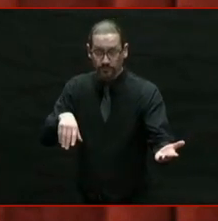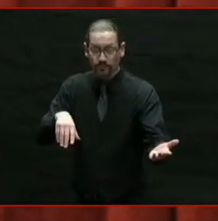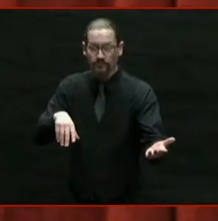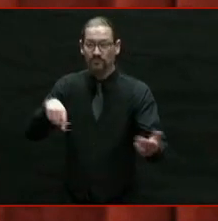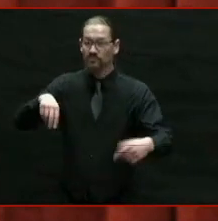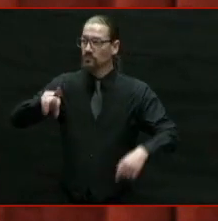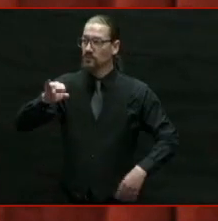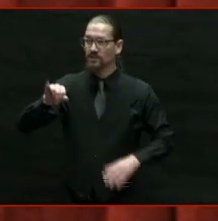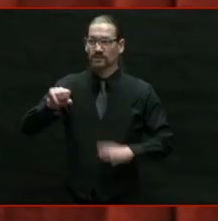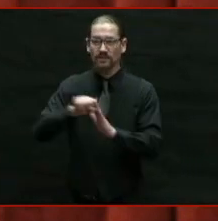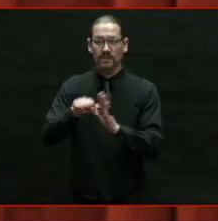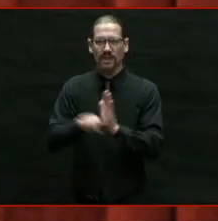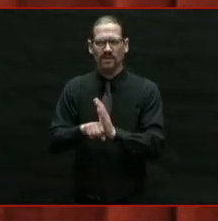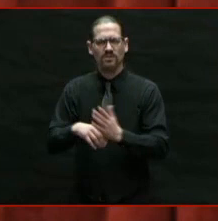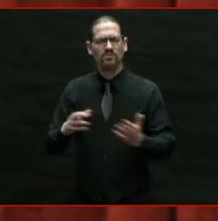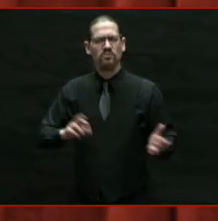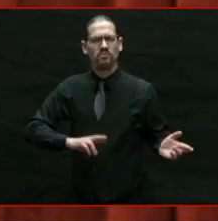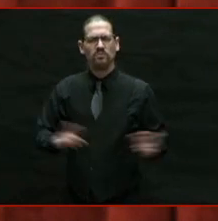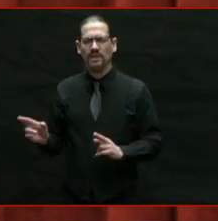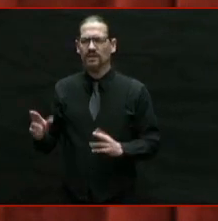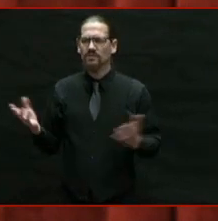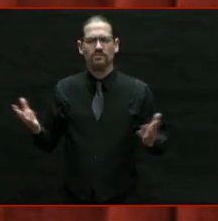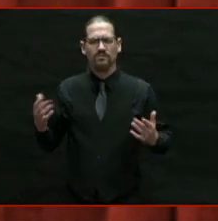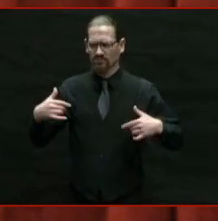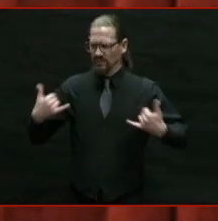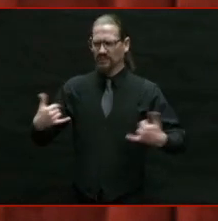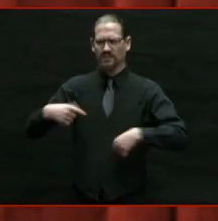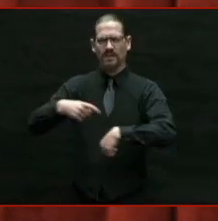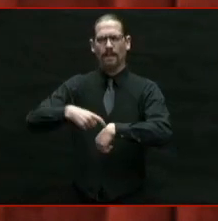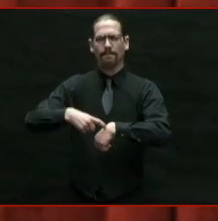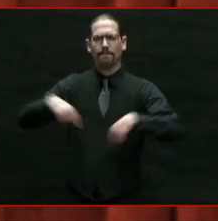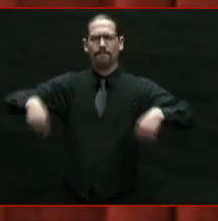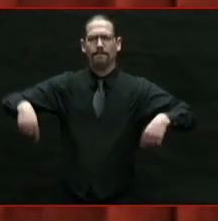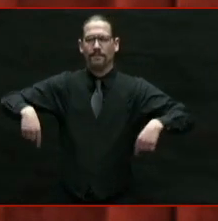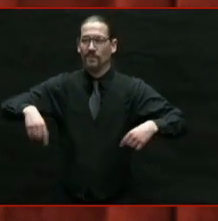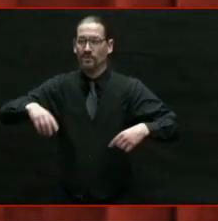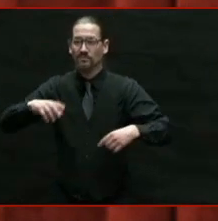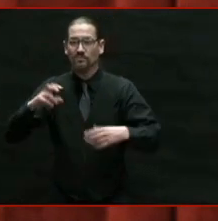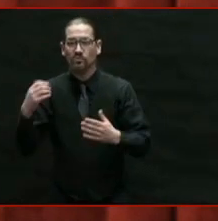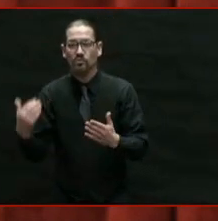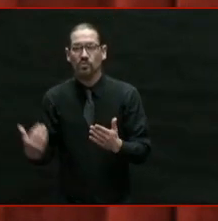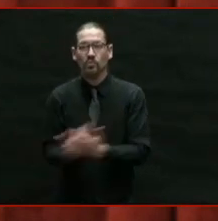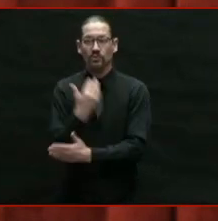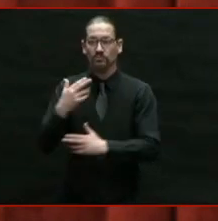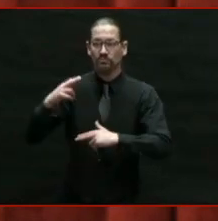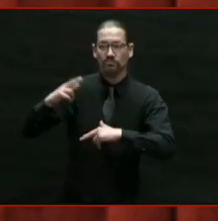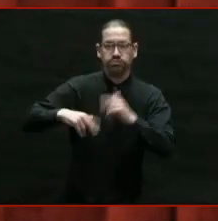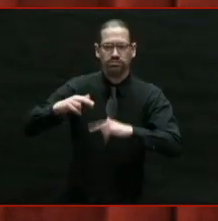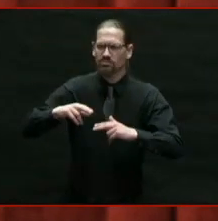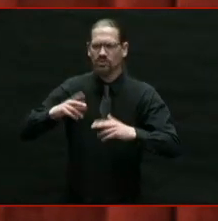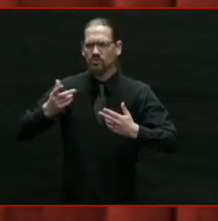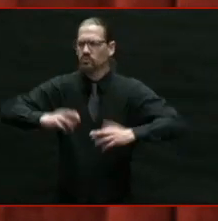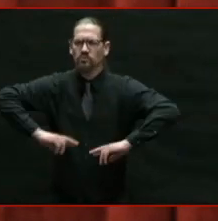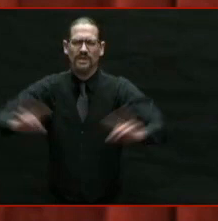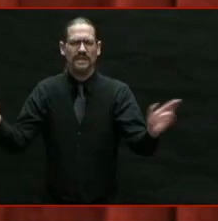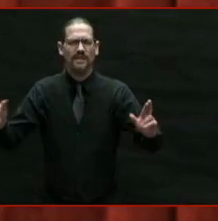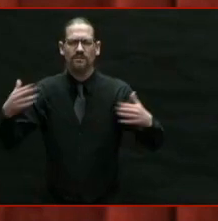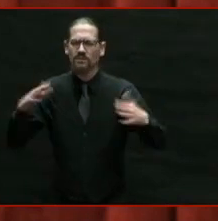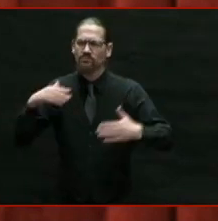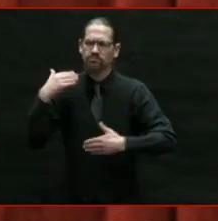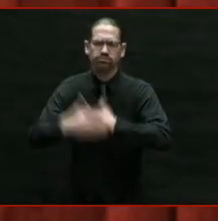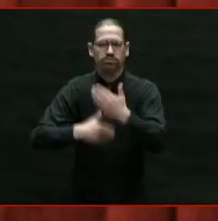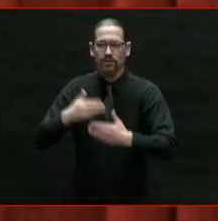to meet this year of rebuilding, to get this economy back on its feet.